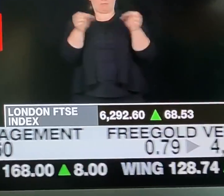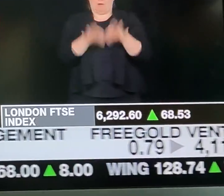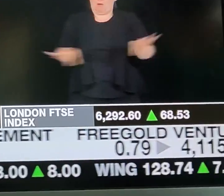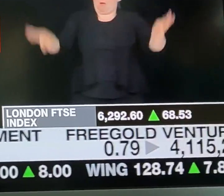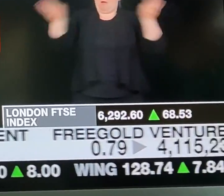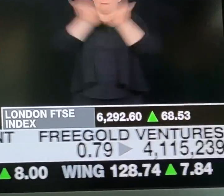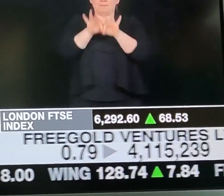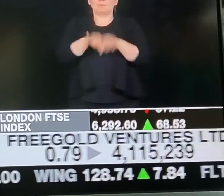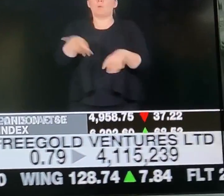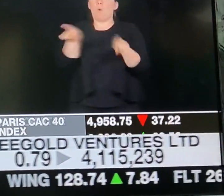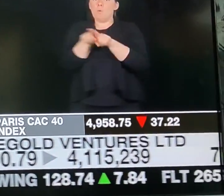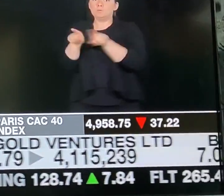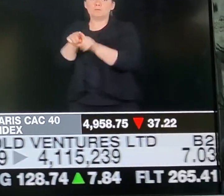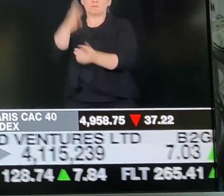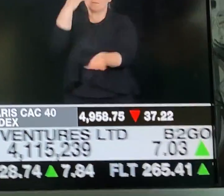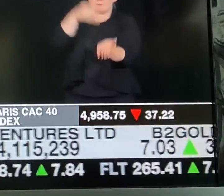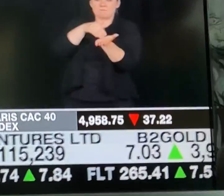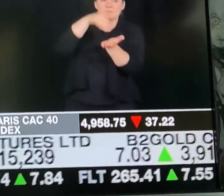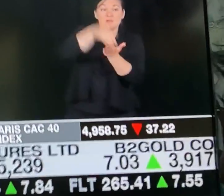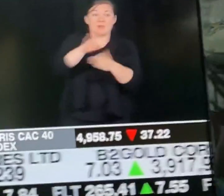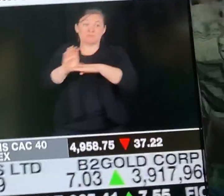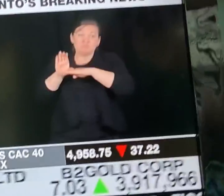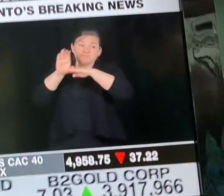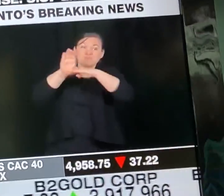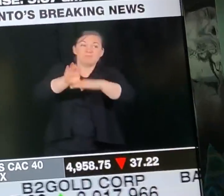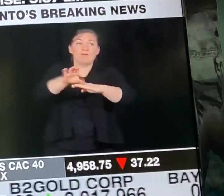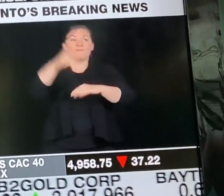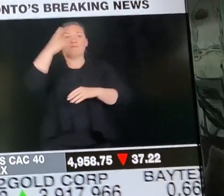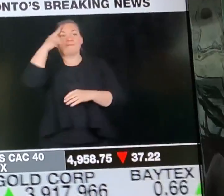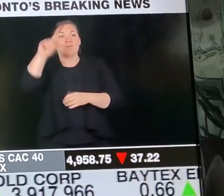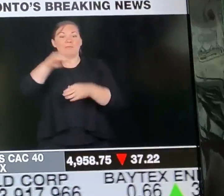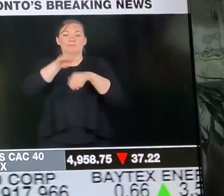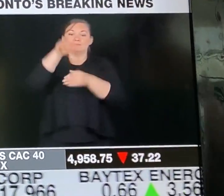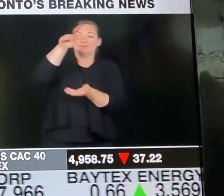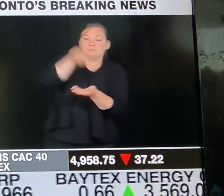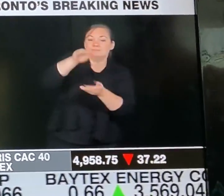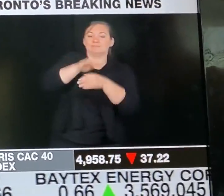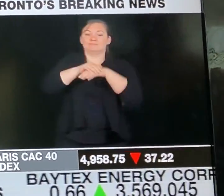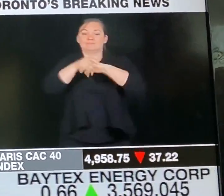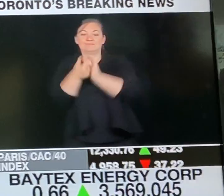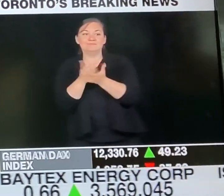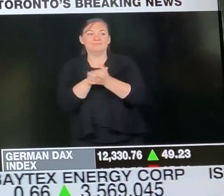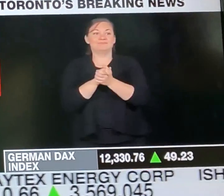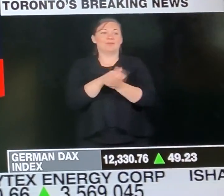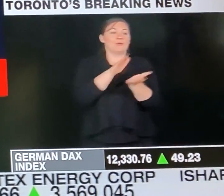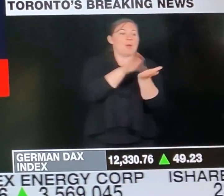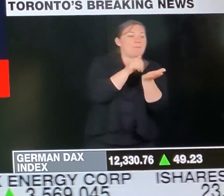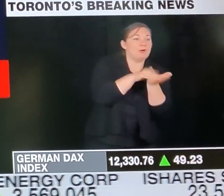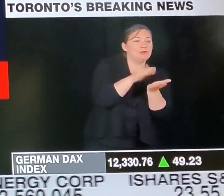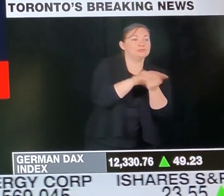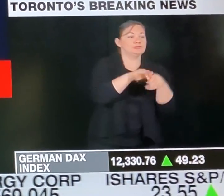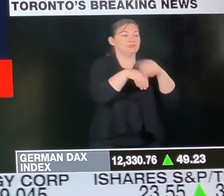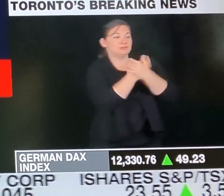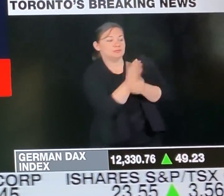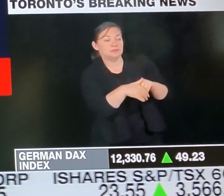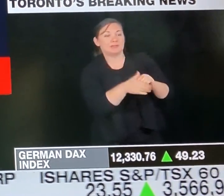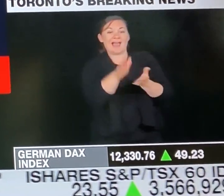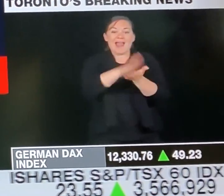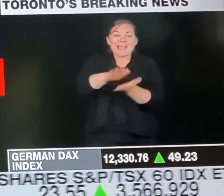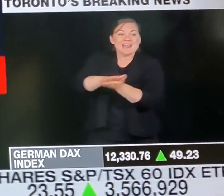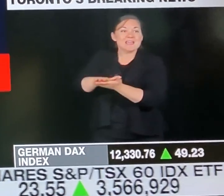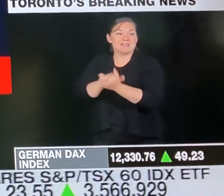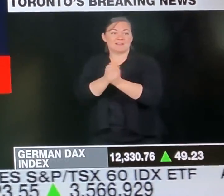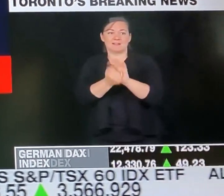stability and consistency for their child. Now, these plans will be developed in partnership by boards, working with their local unions, with